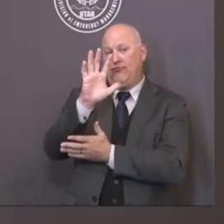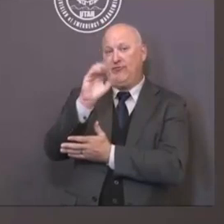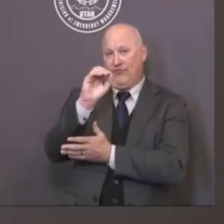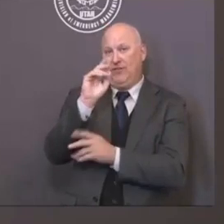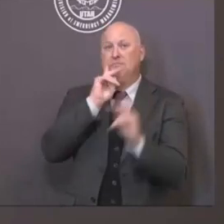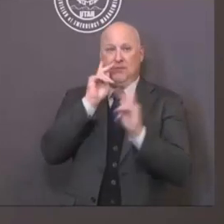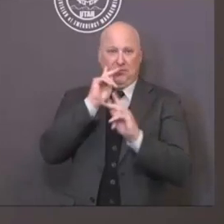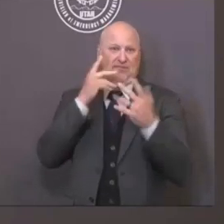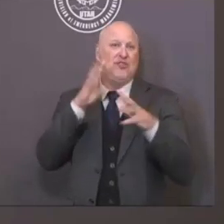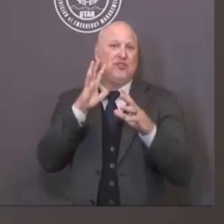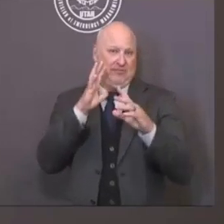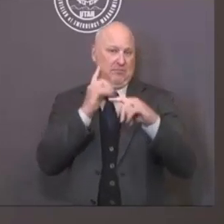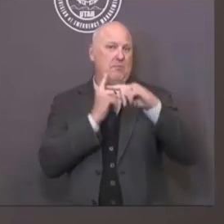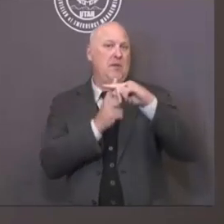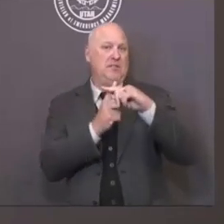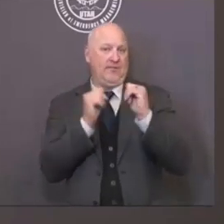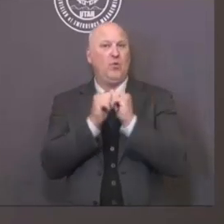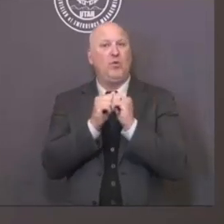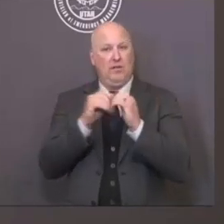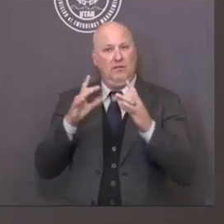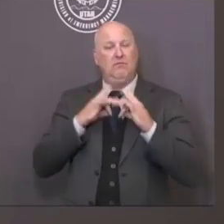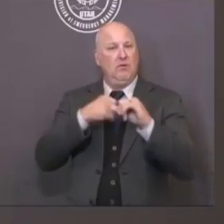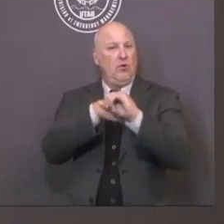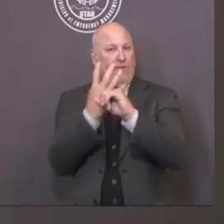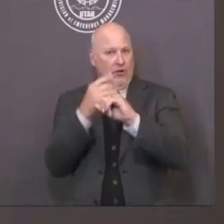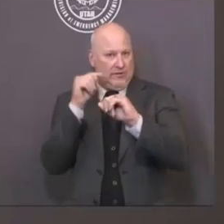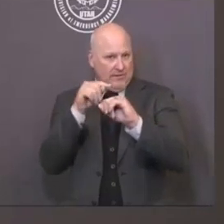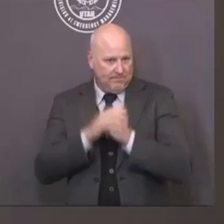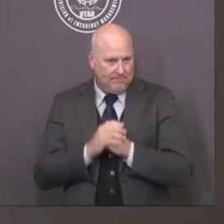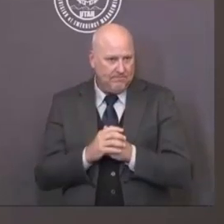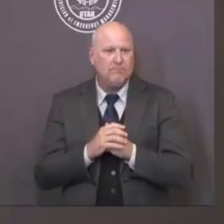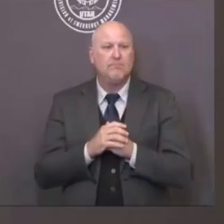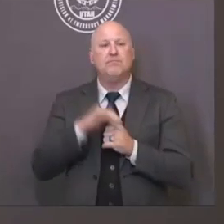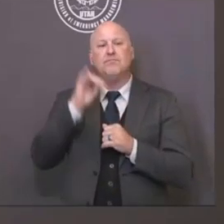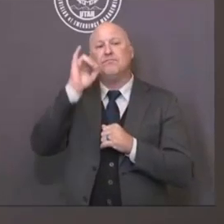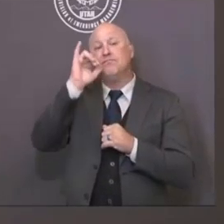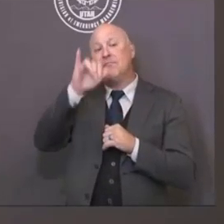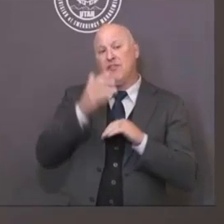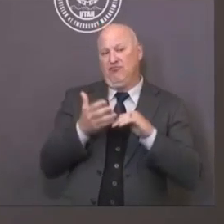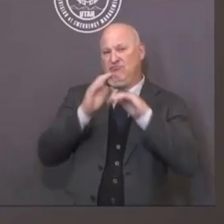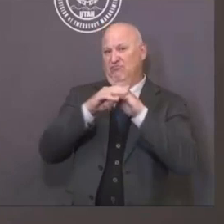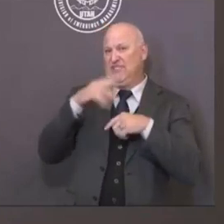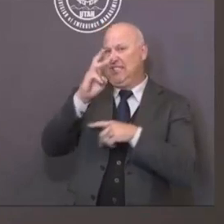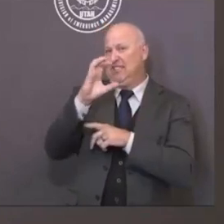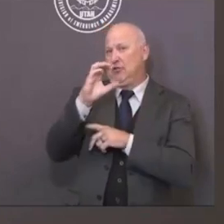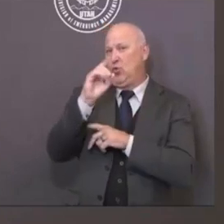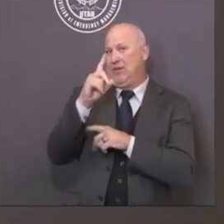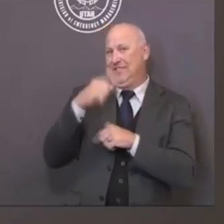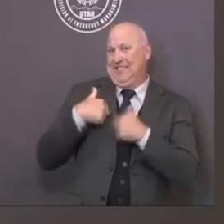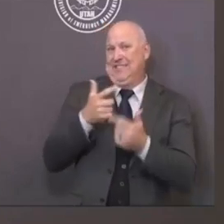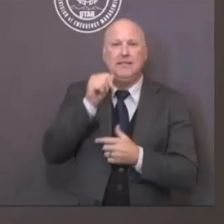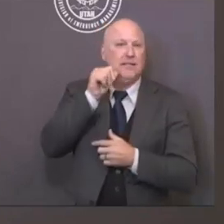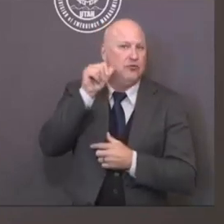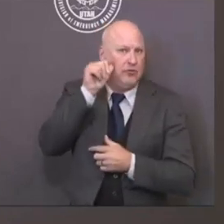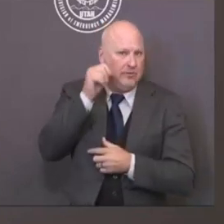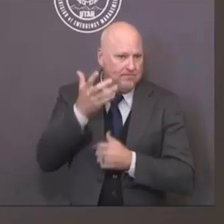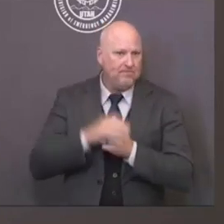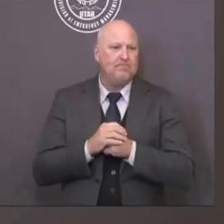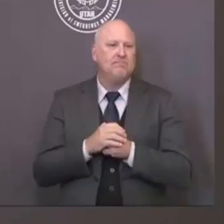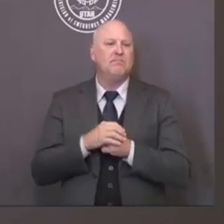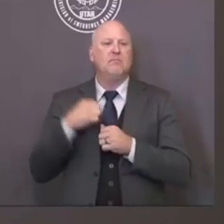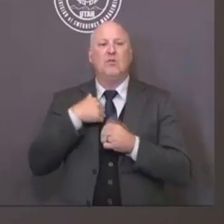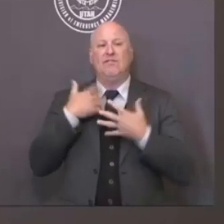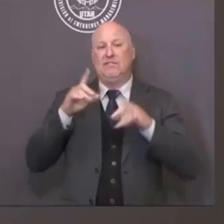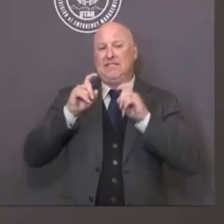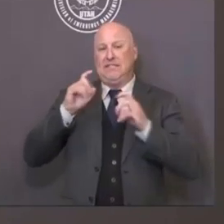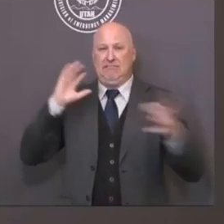in Utah. That is an increase of 601 from yesterday. And we've tested 388,733